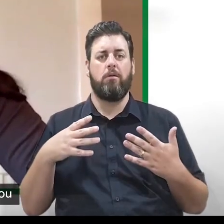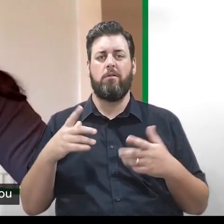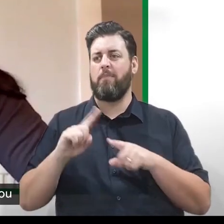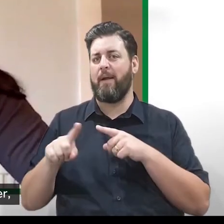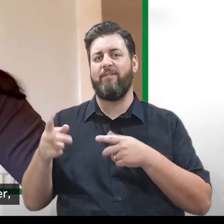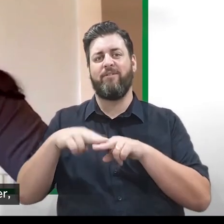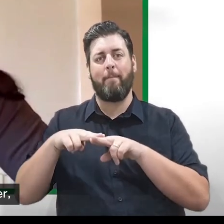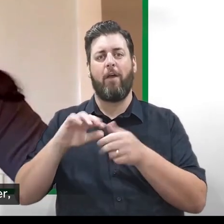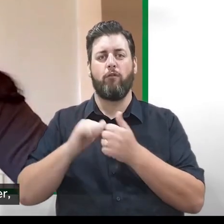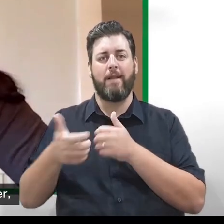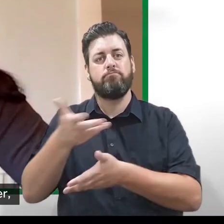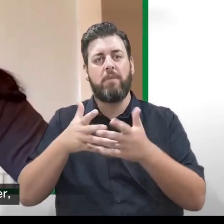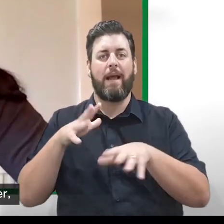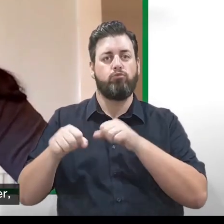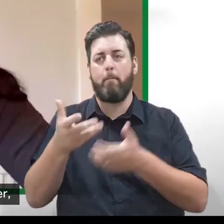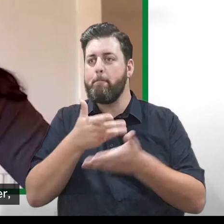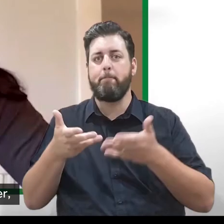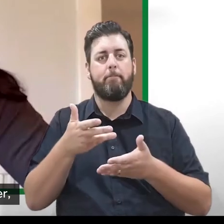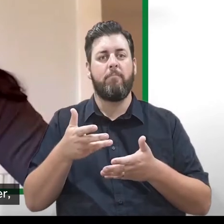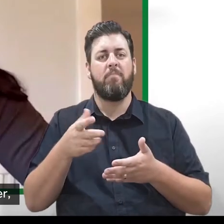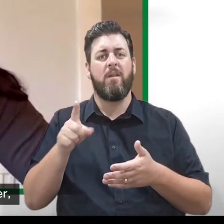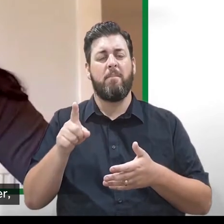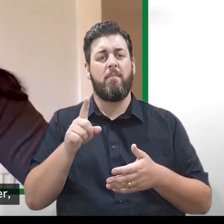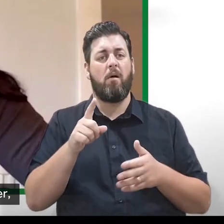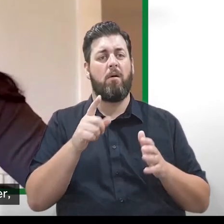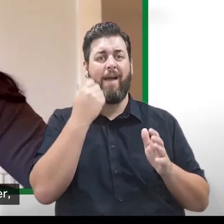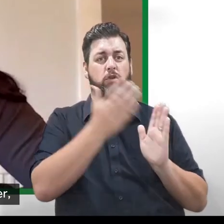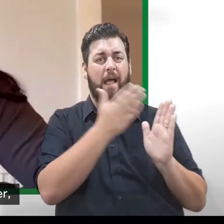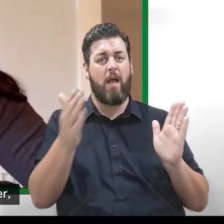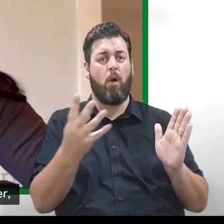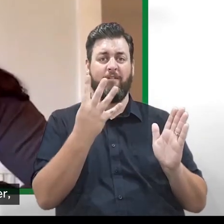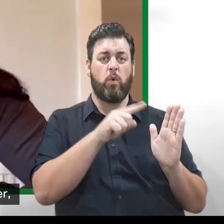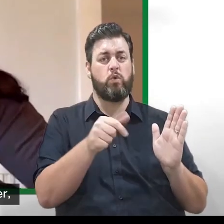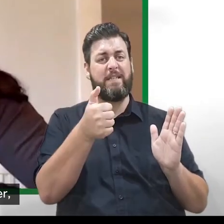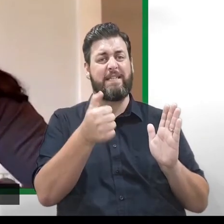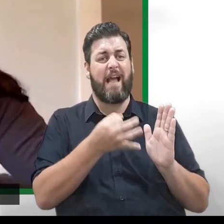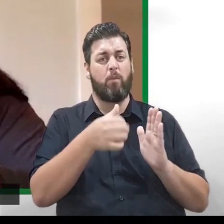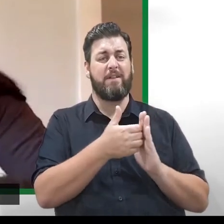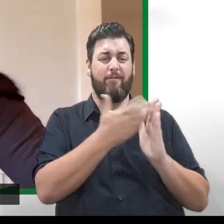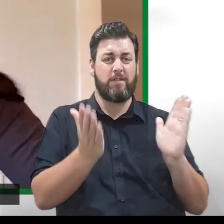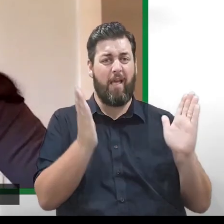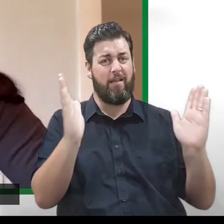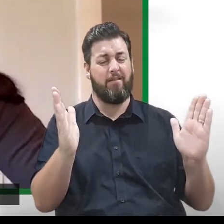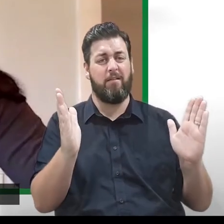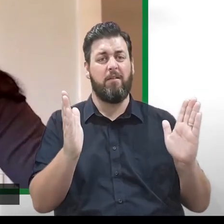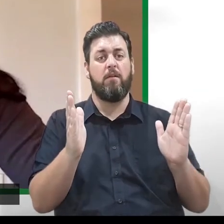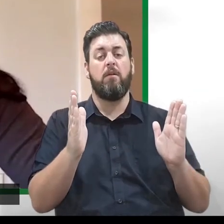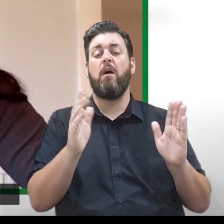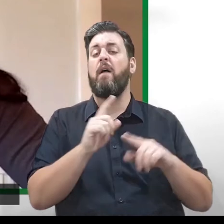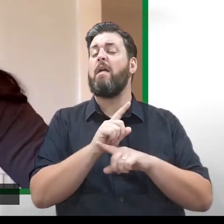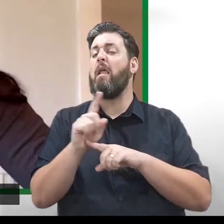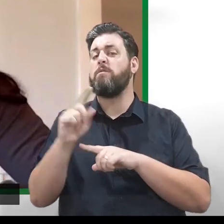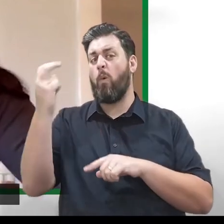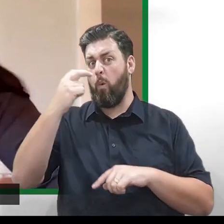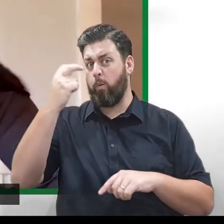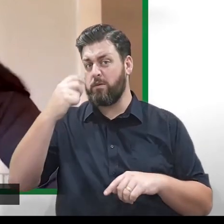And you were doing maybe four to six hours of training a day. So later in my career, I'd probably do three hours in the